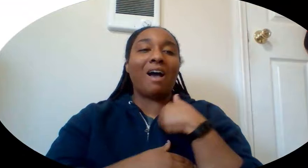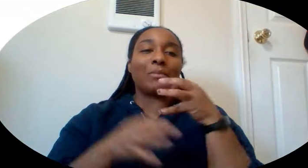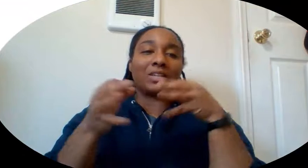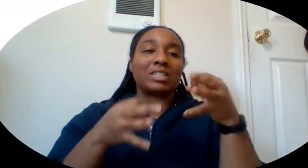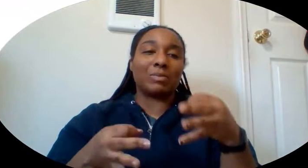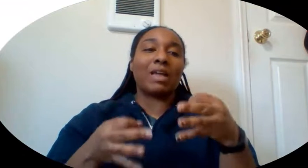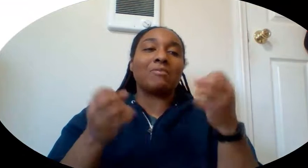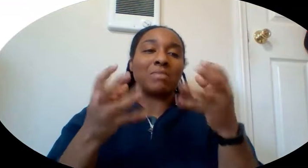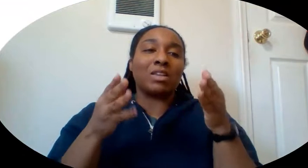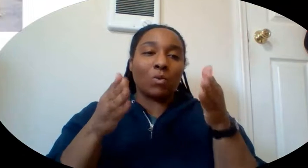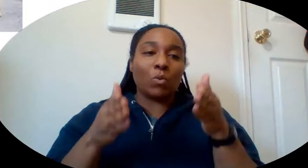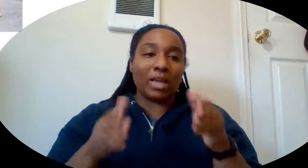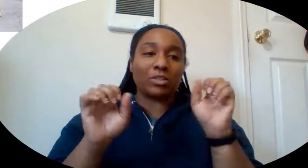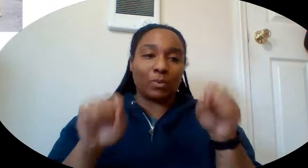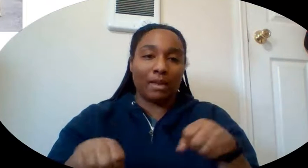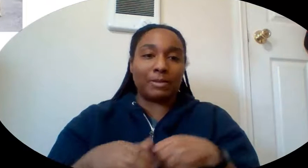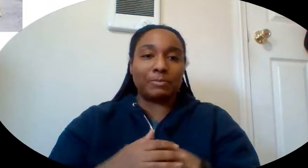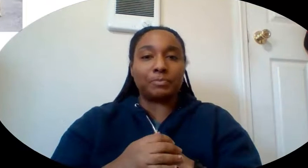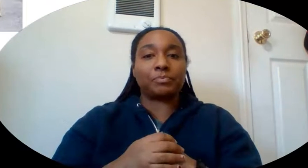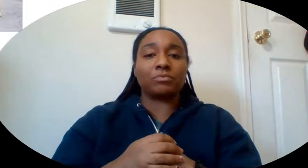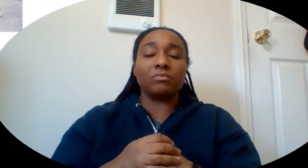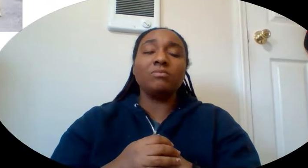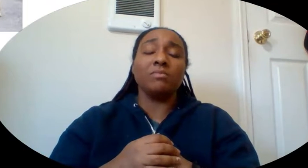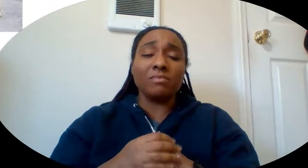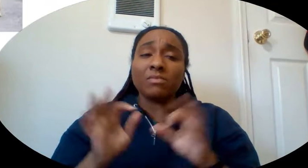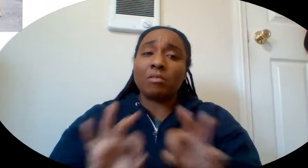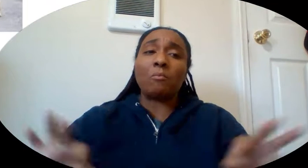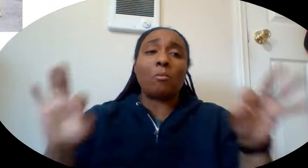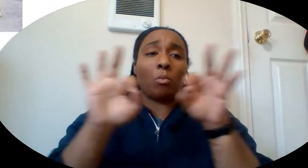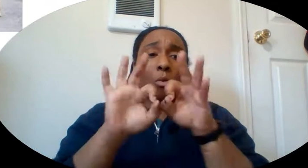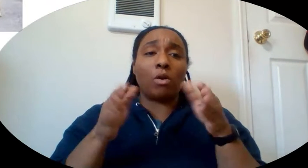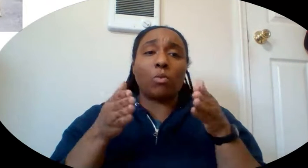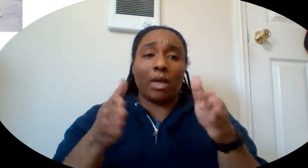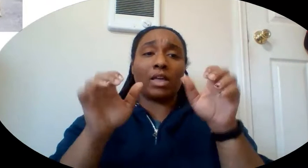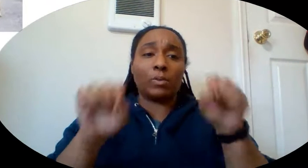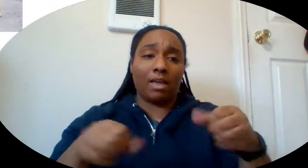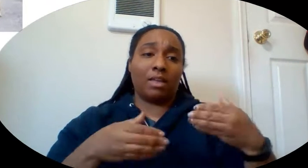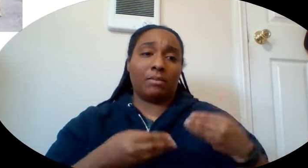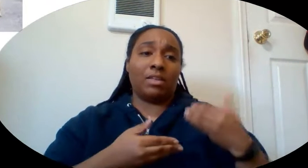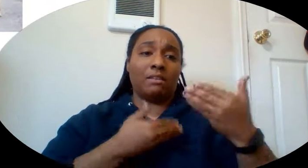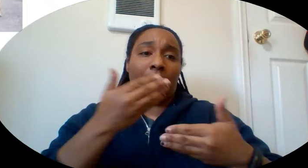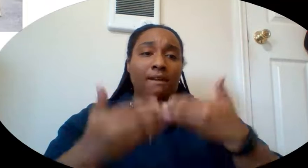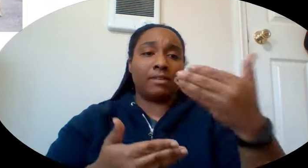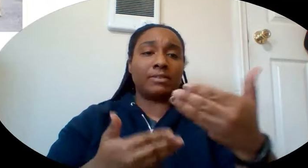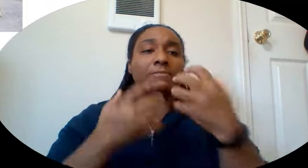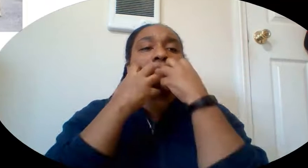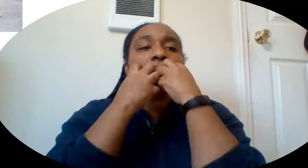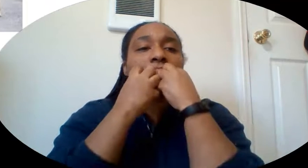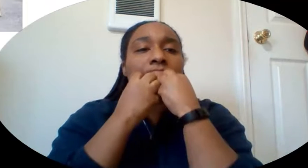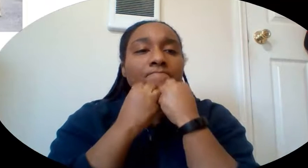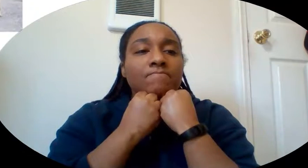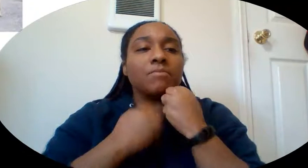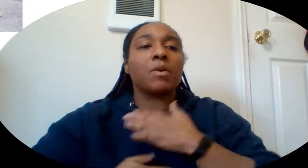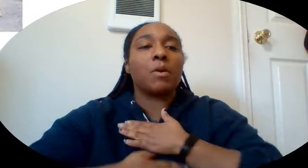of ways that you could do that. A very important way that you can be kind is to appreciate your parents.